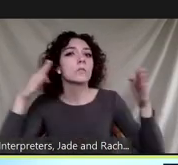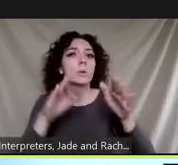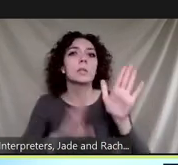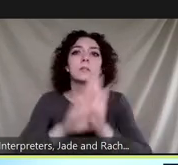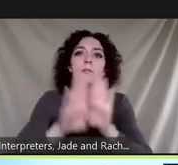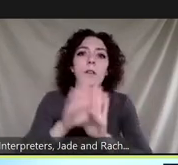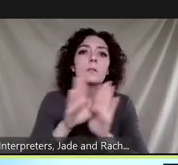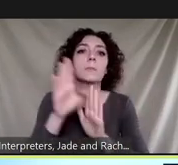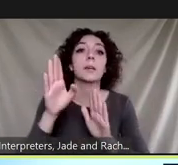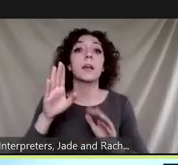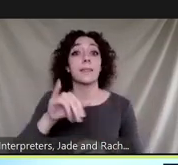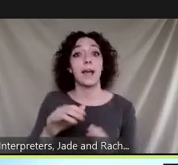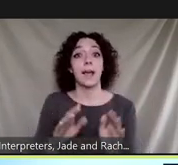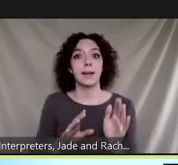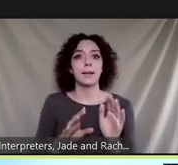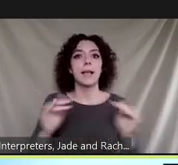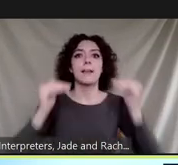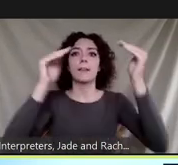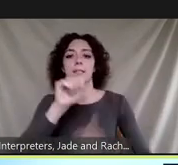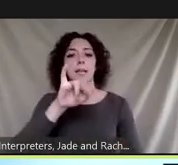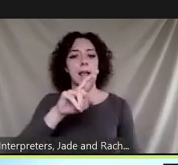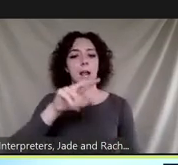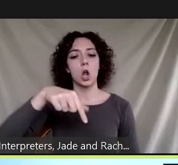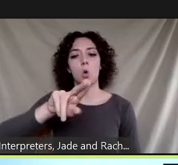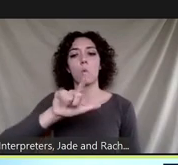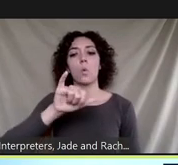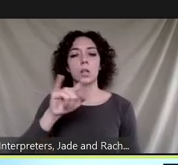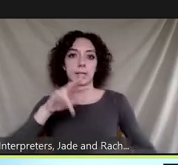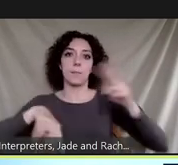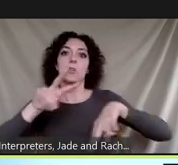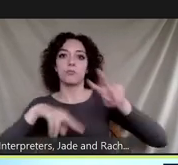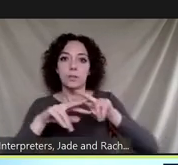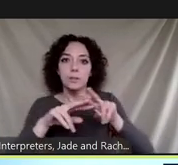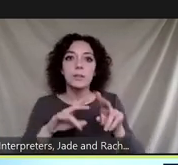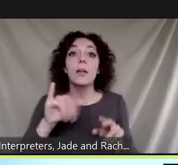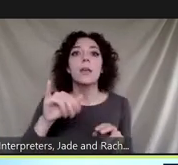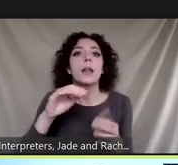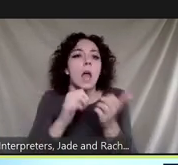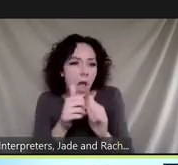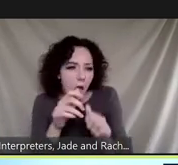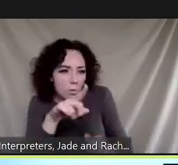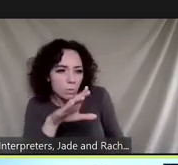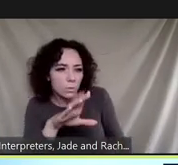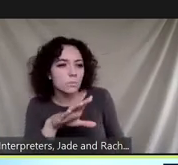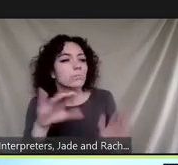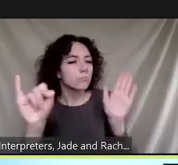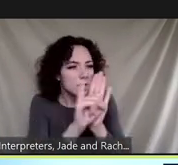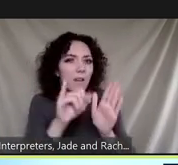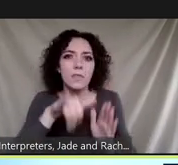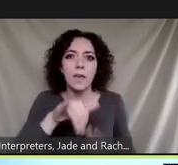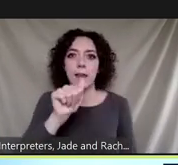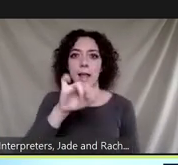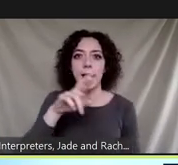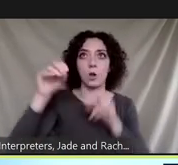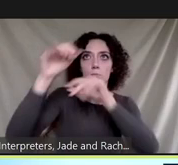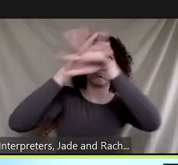applying advanced air quality monitoring and data fusion approaches to characterize air pollution in the united states these advanced